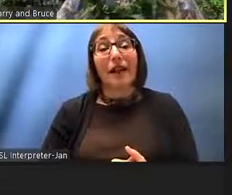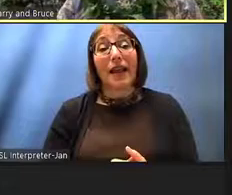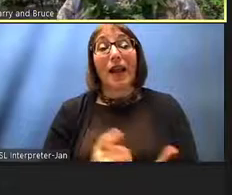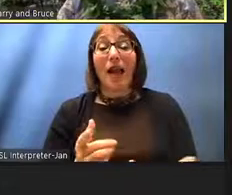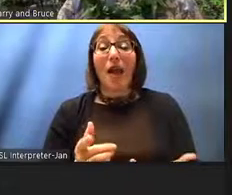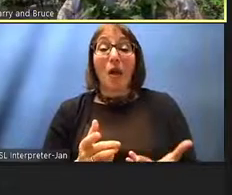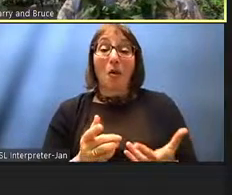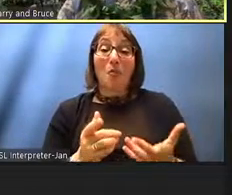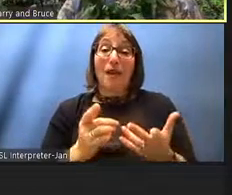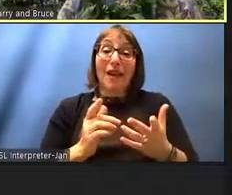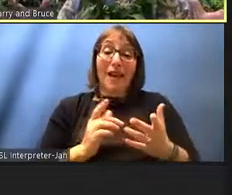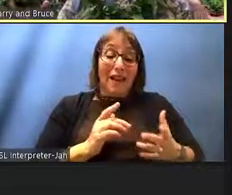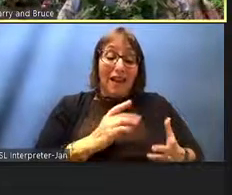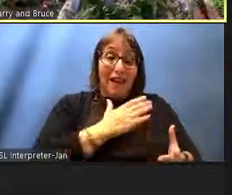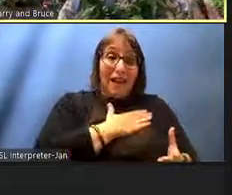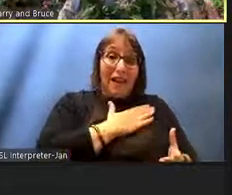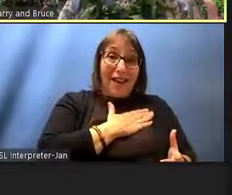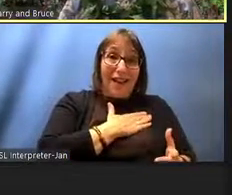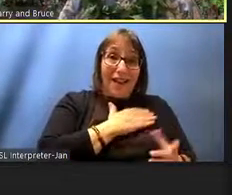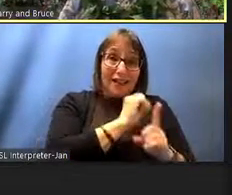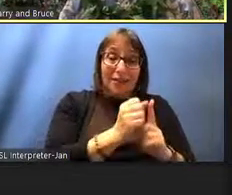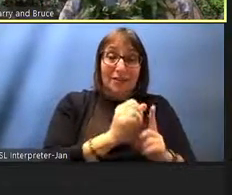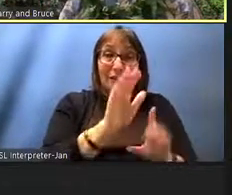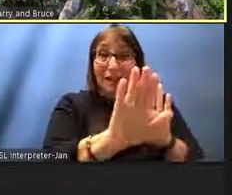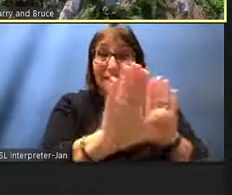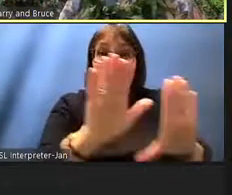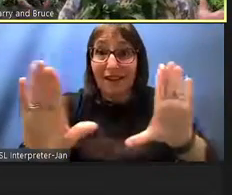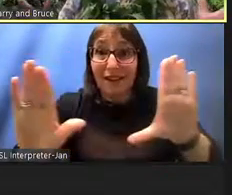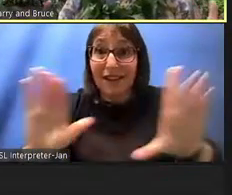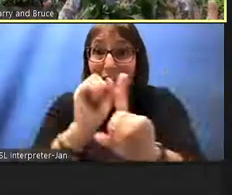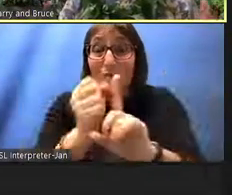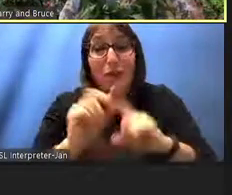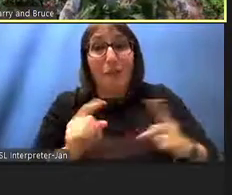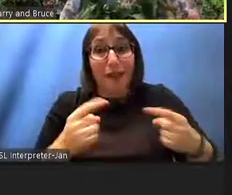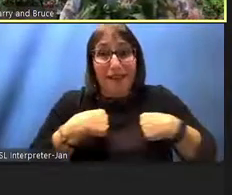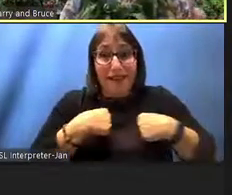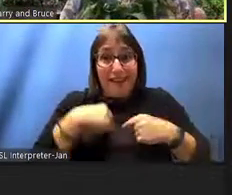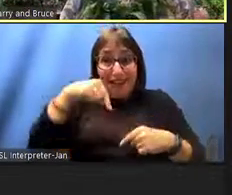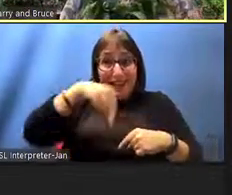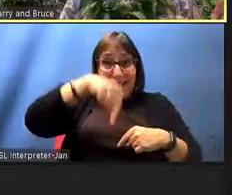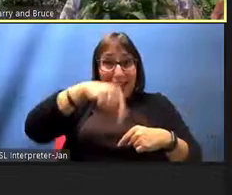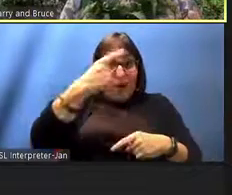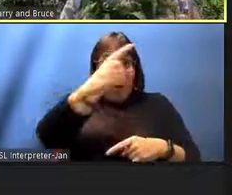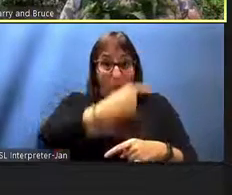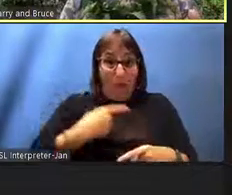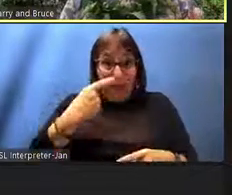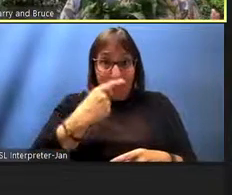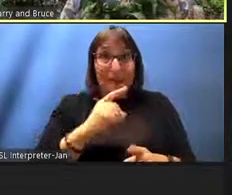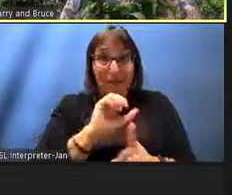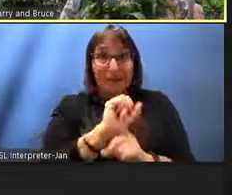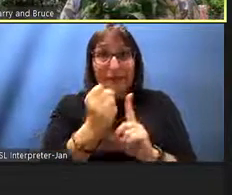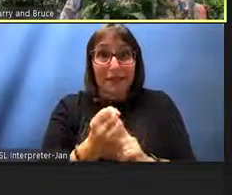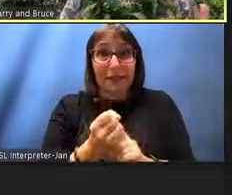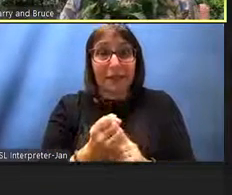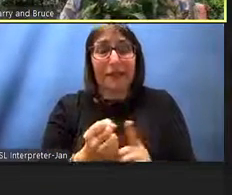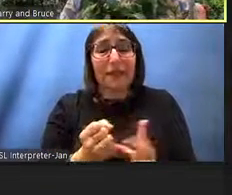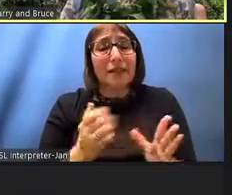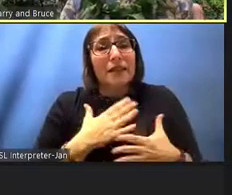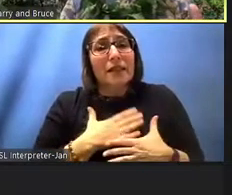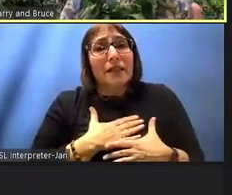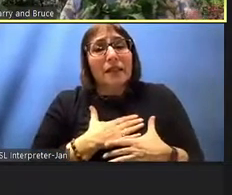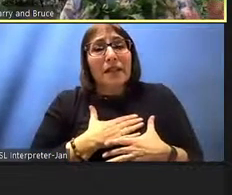situations and i'm speaking for hawaii now as well we lost our